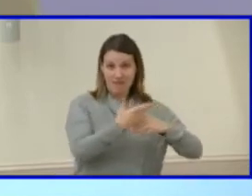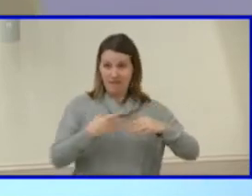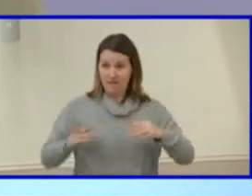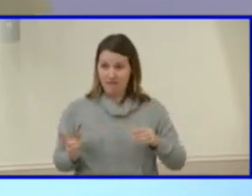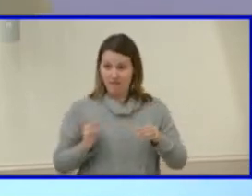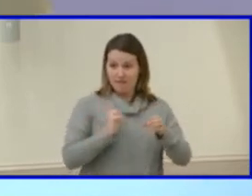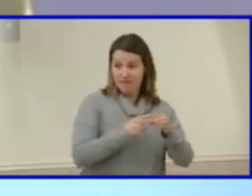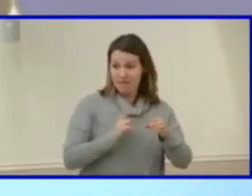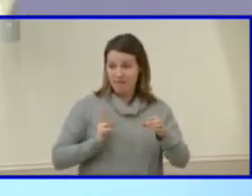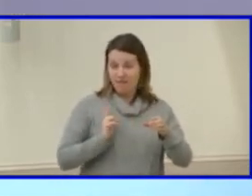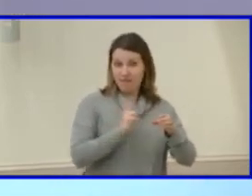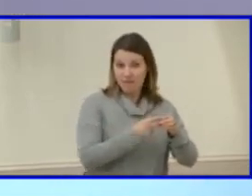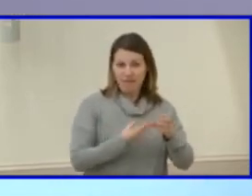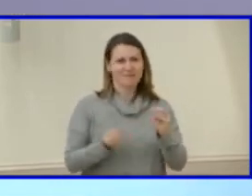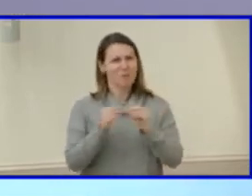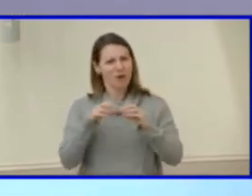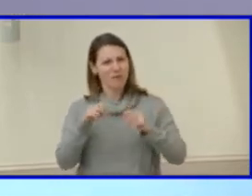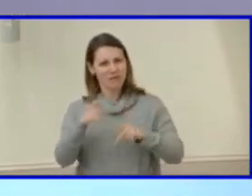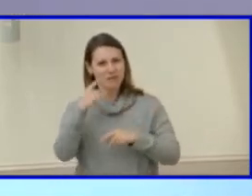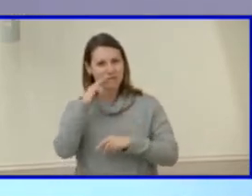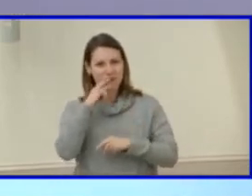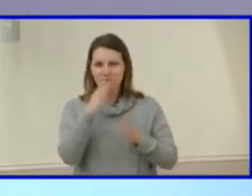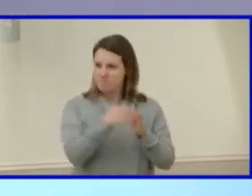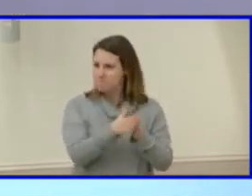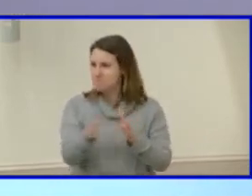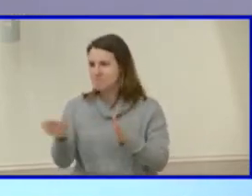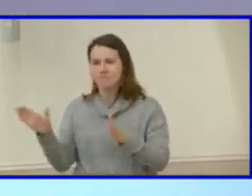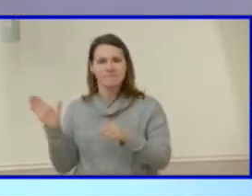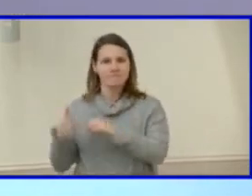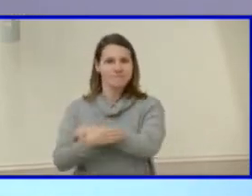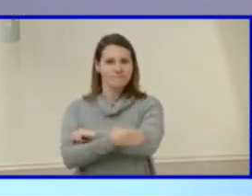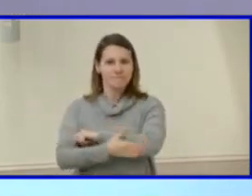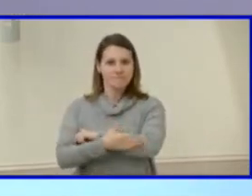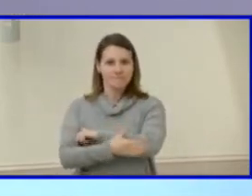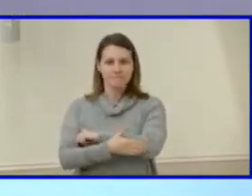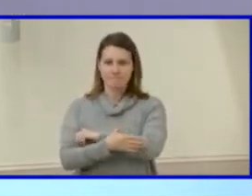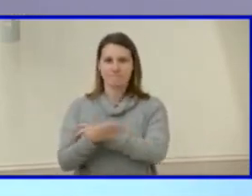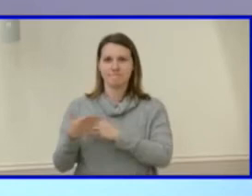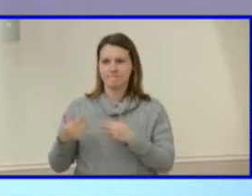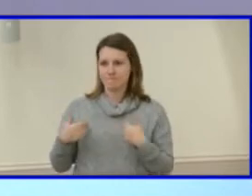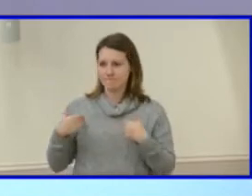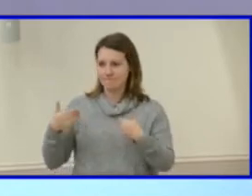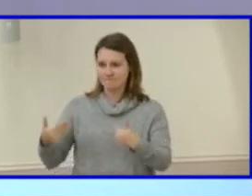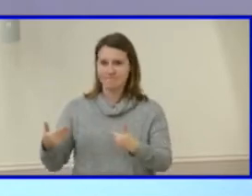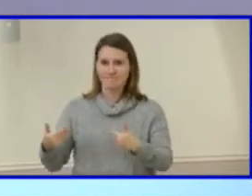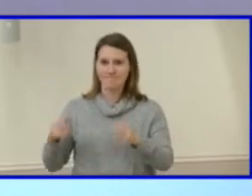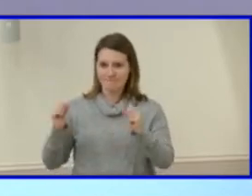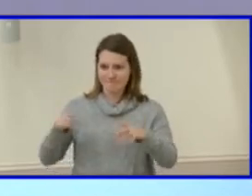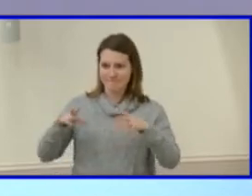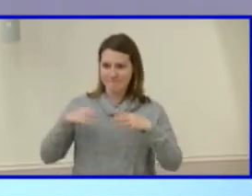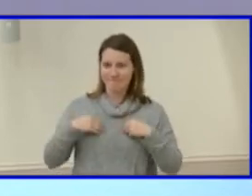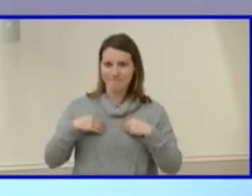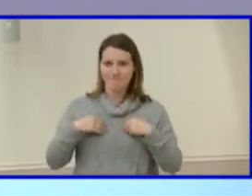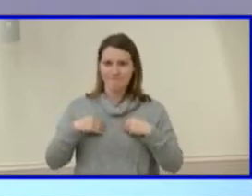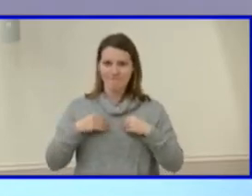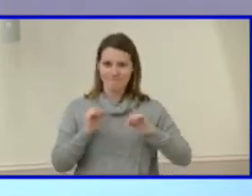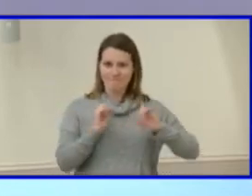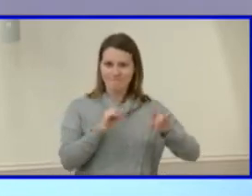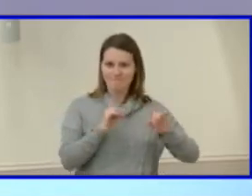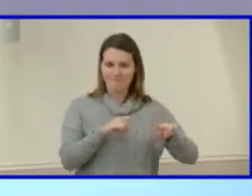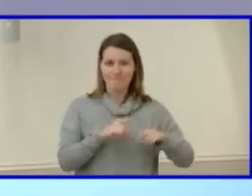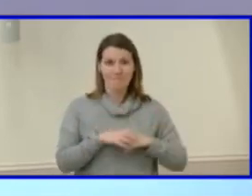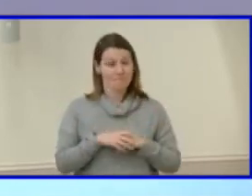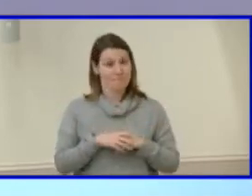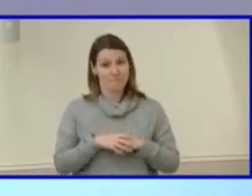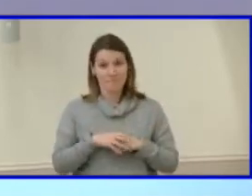opportunities for kids all across the county to be accepted. And when you're turning away